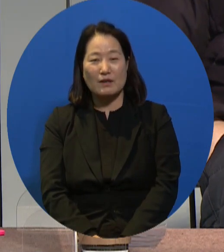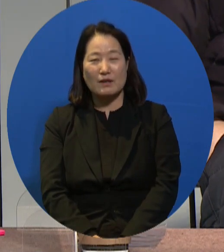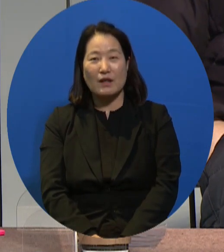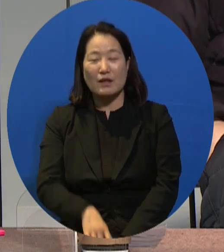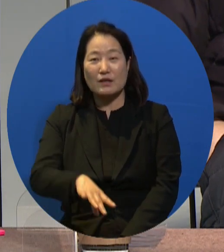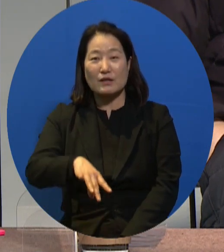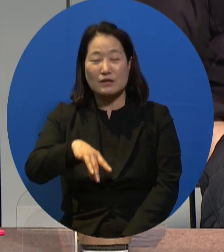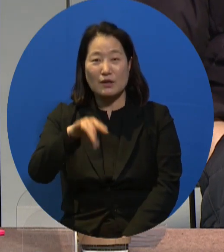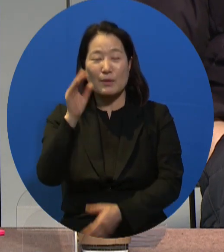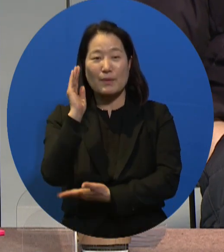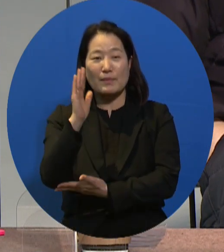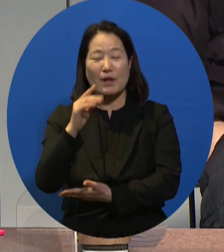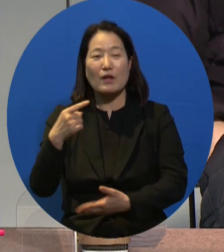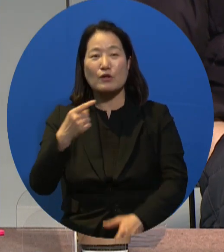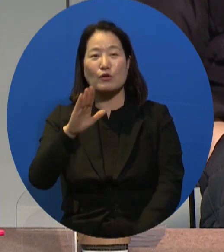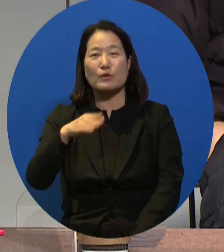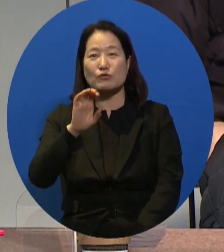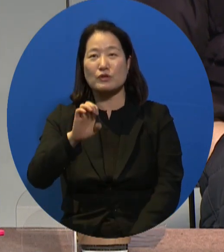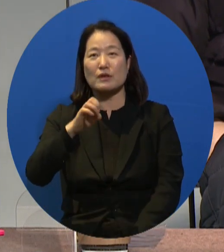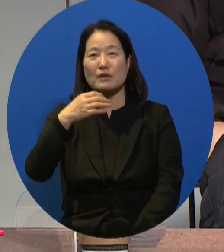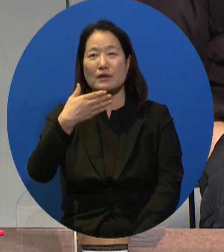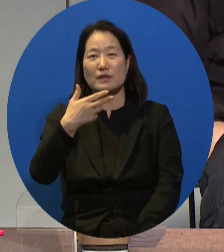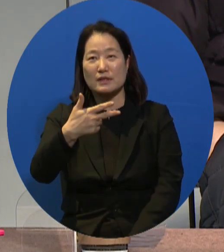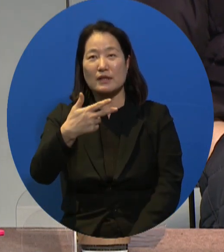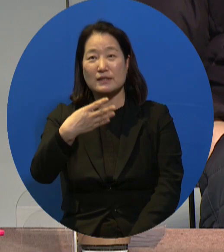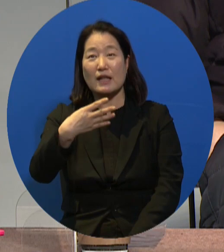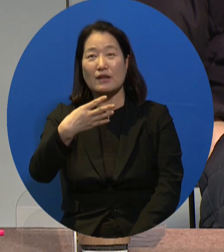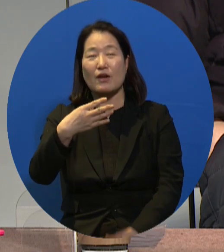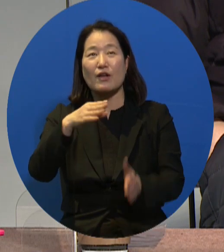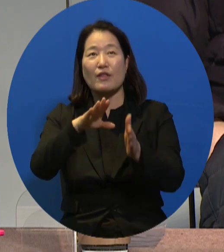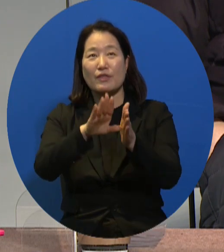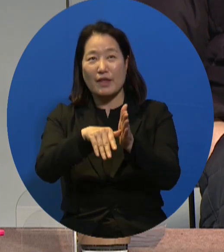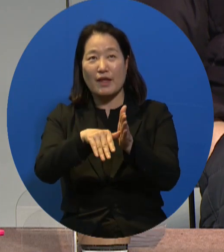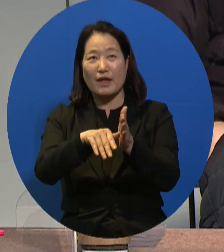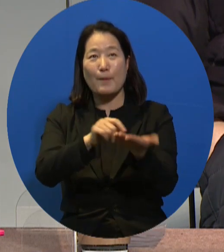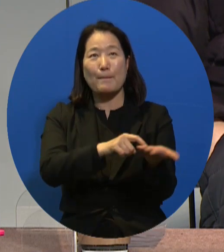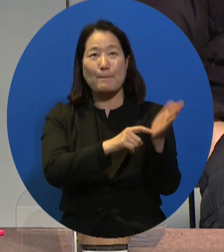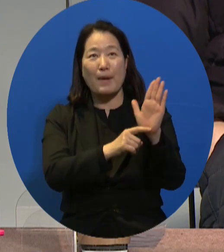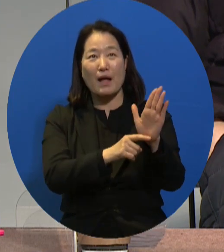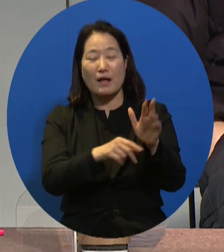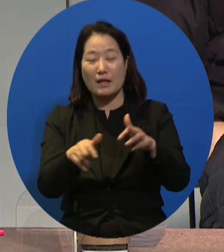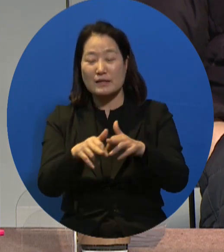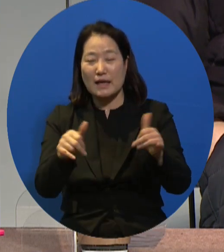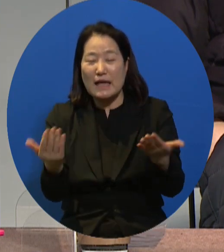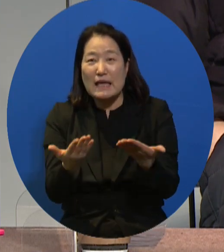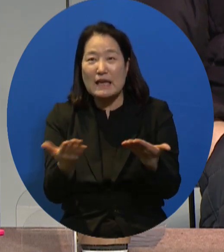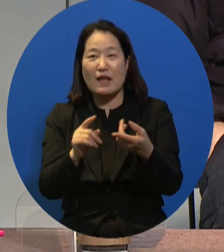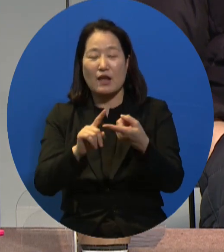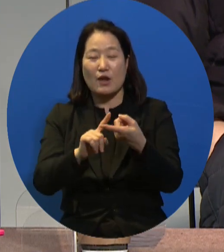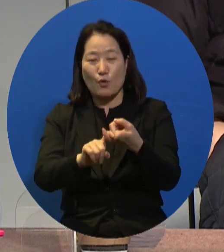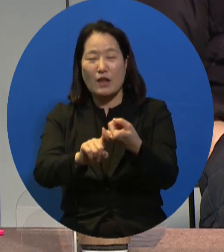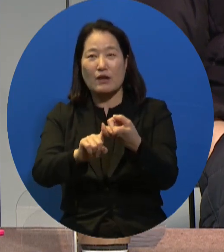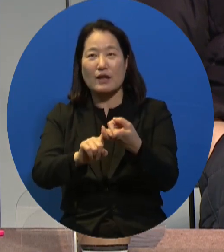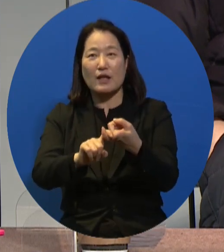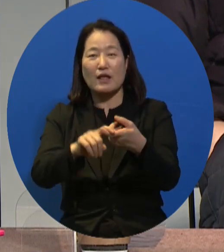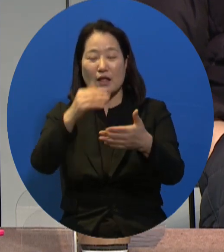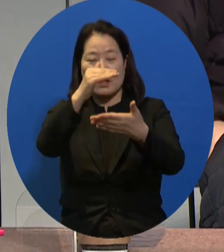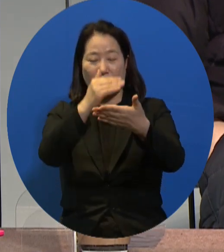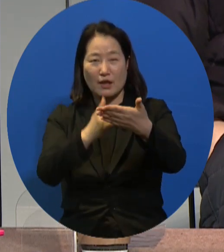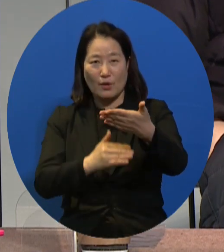your presentation, you mentioned about the social work white paper.